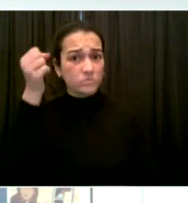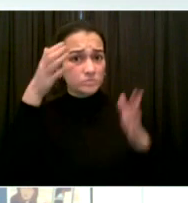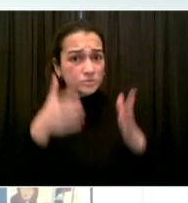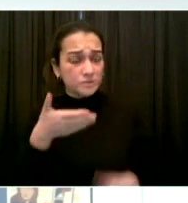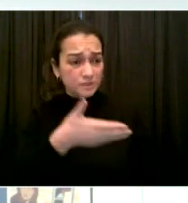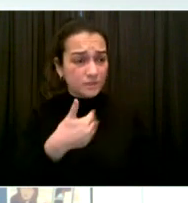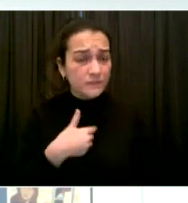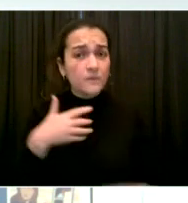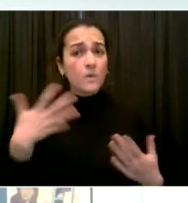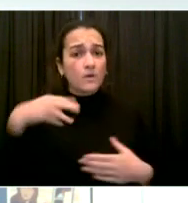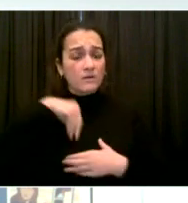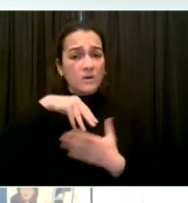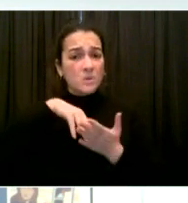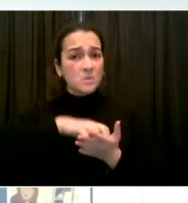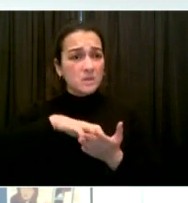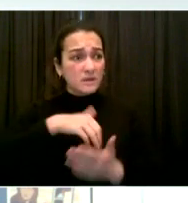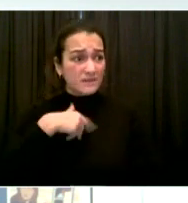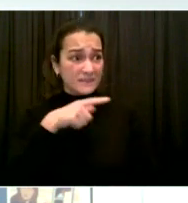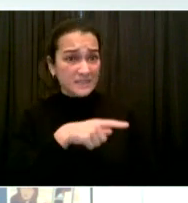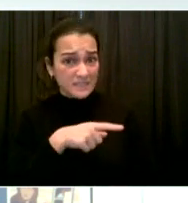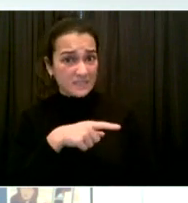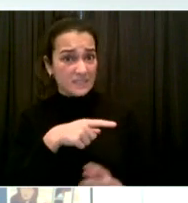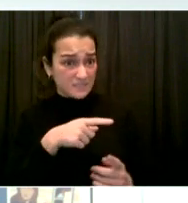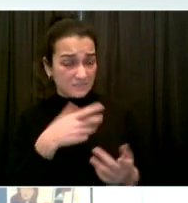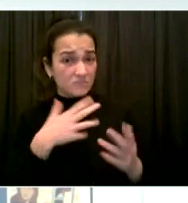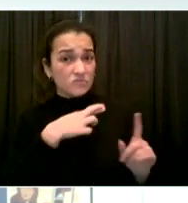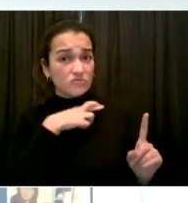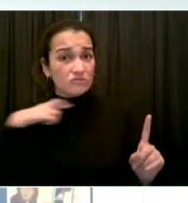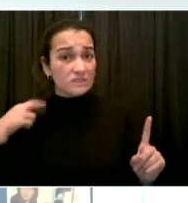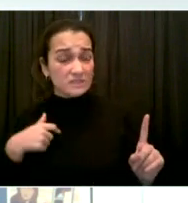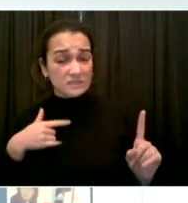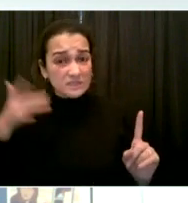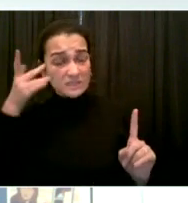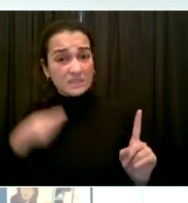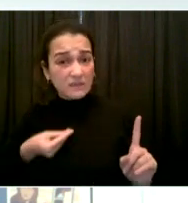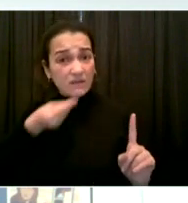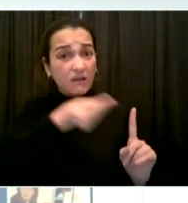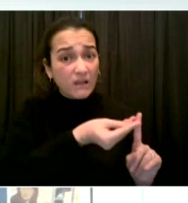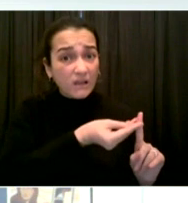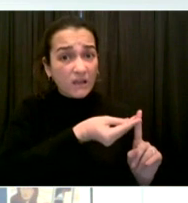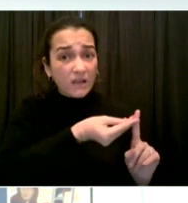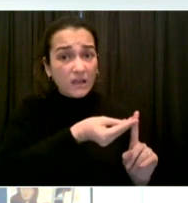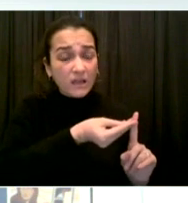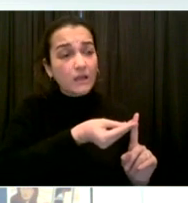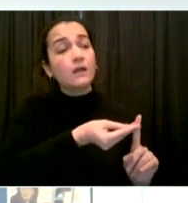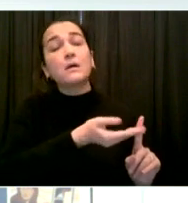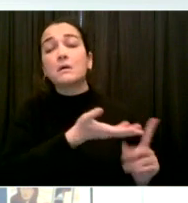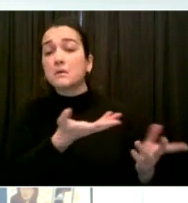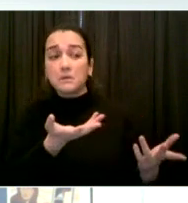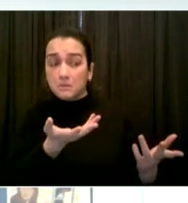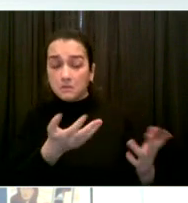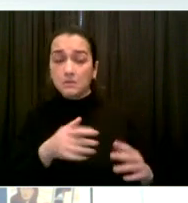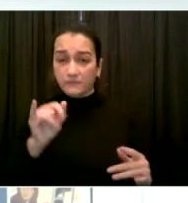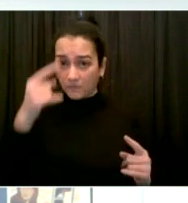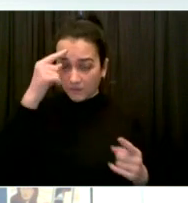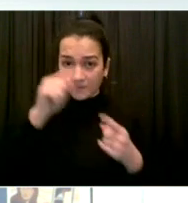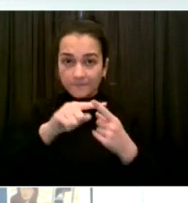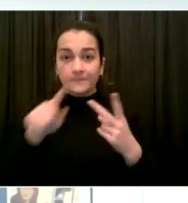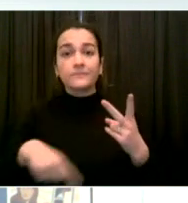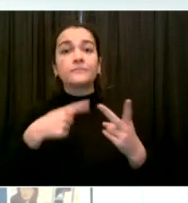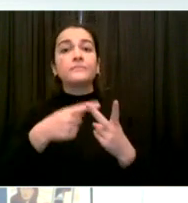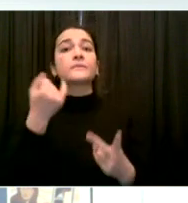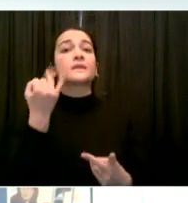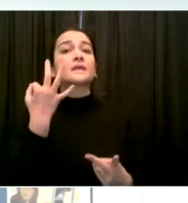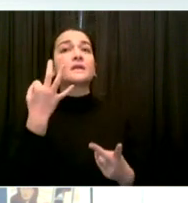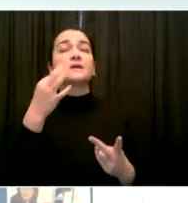I do advise older adults and others at higher risk to skip optional activities, particularly in crowded